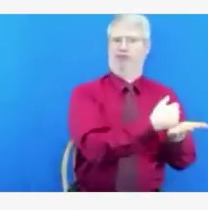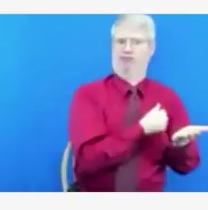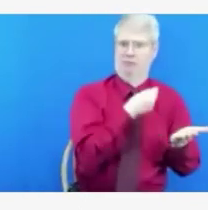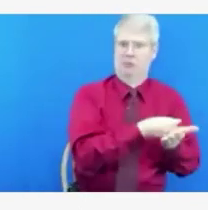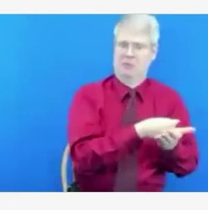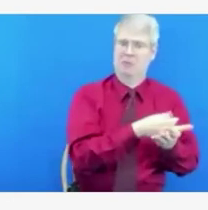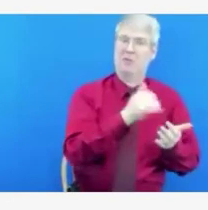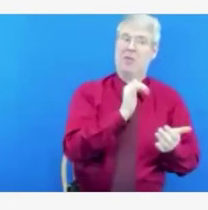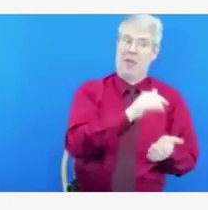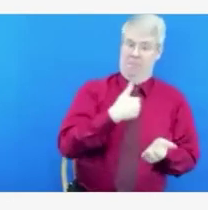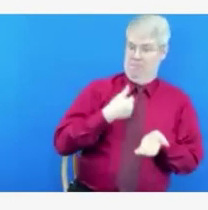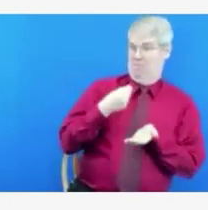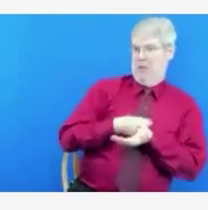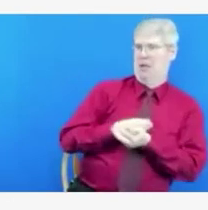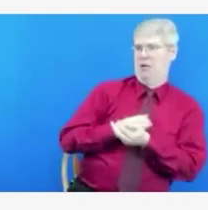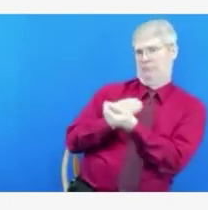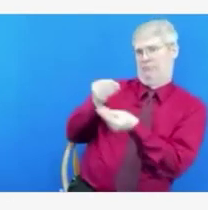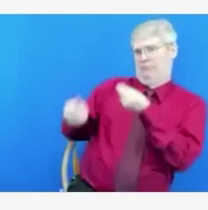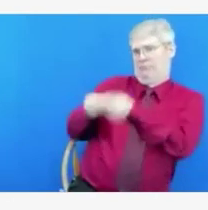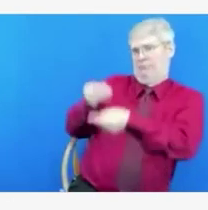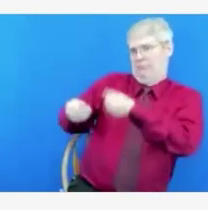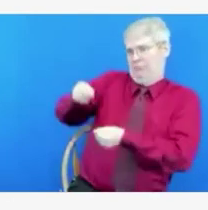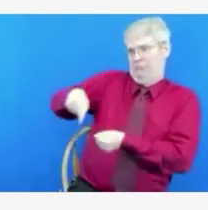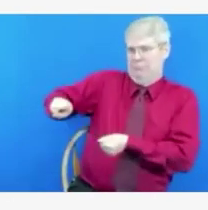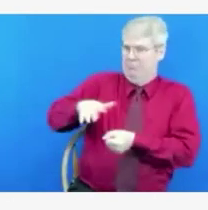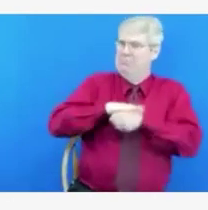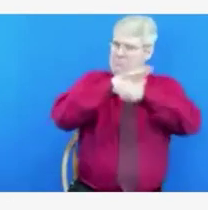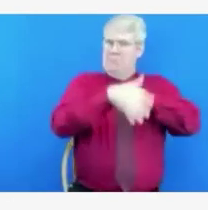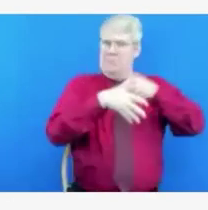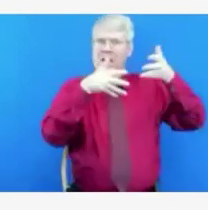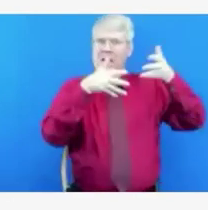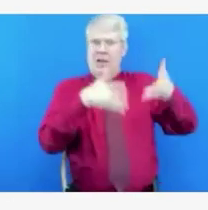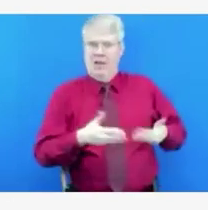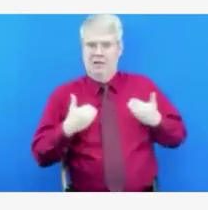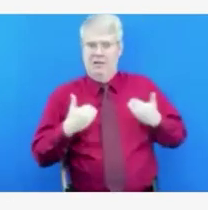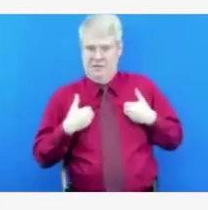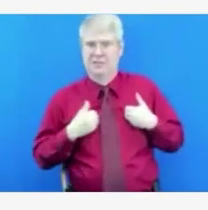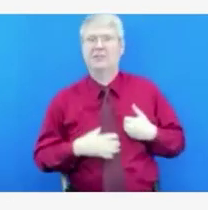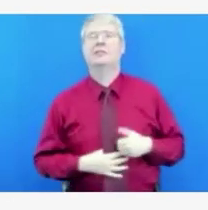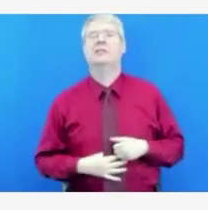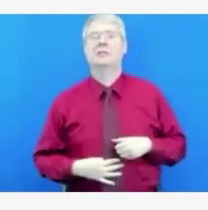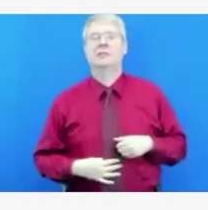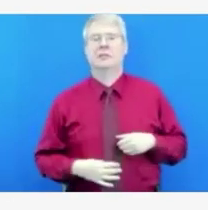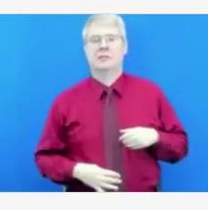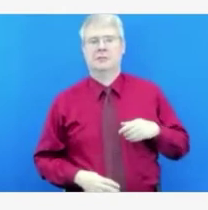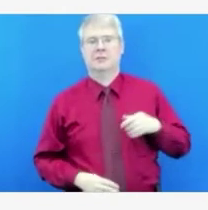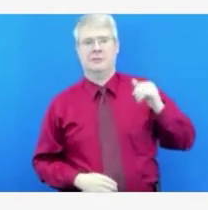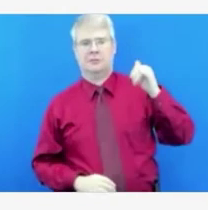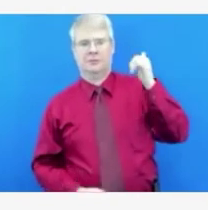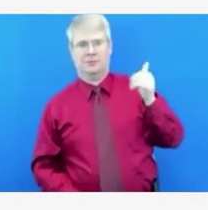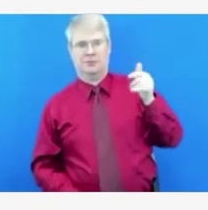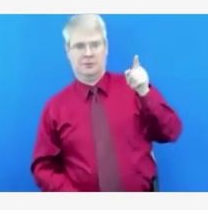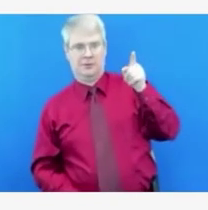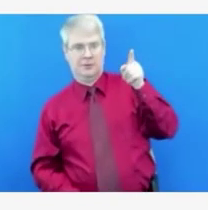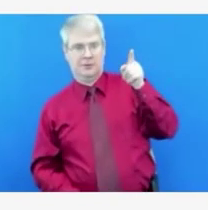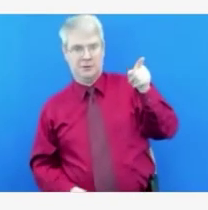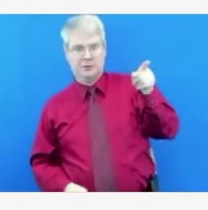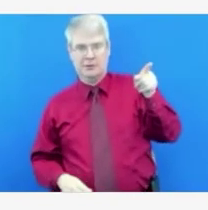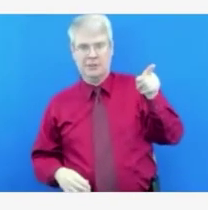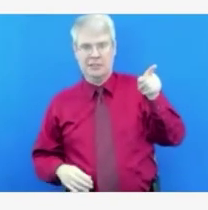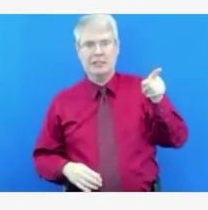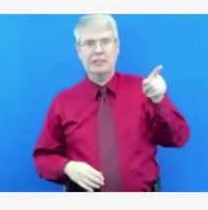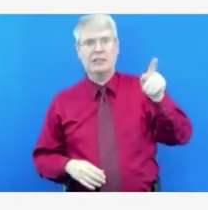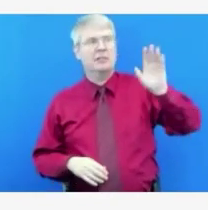out that Director Jepsen has included a link to the Idaho Behavioral Health Council in the chat. You can find a strategic action plan